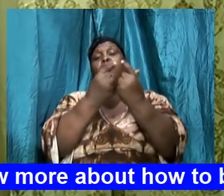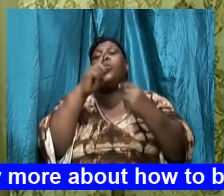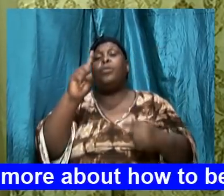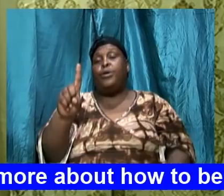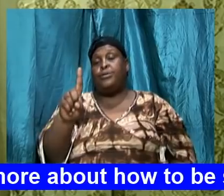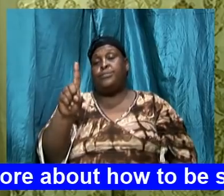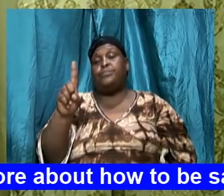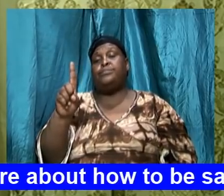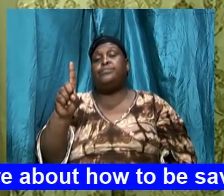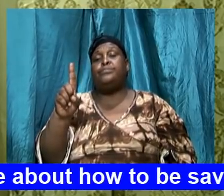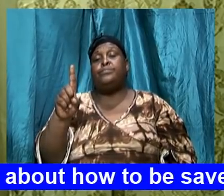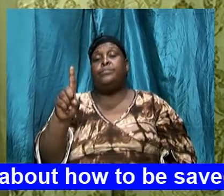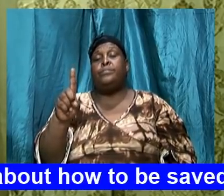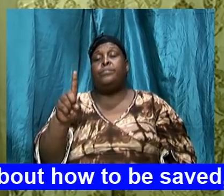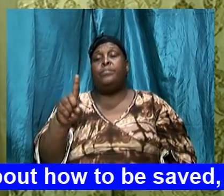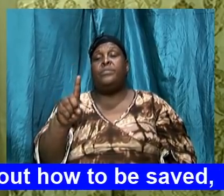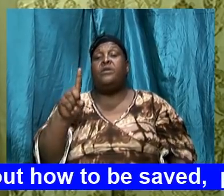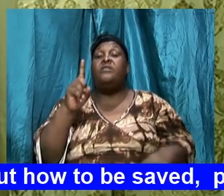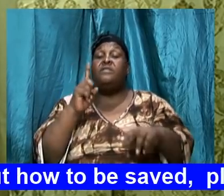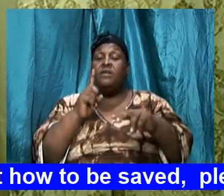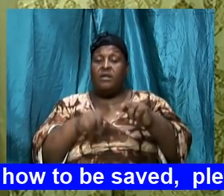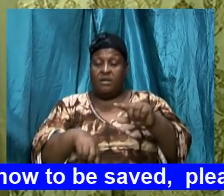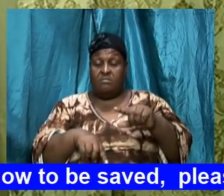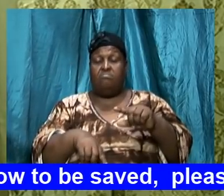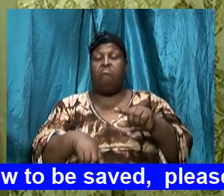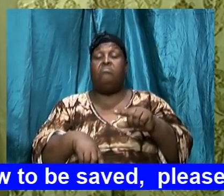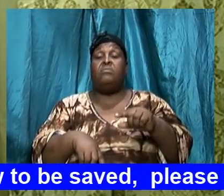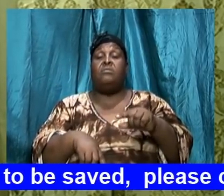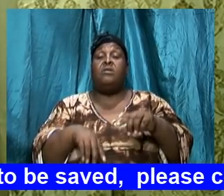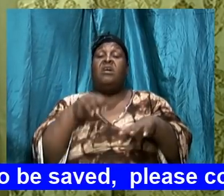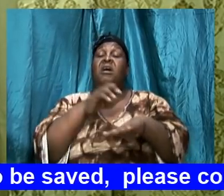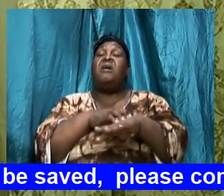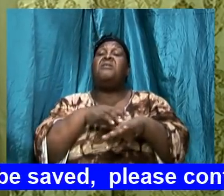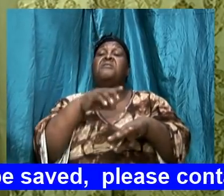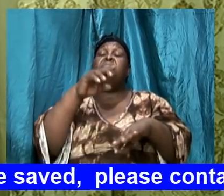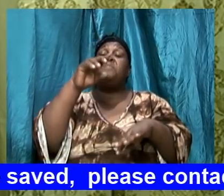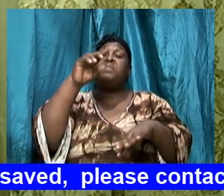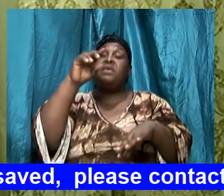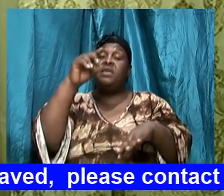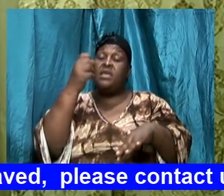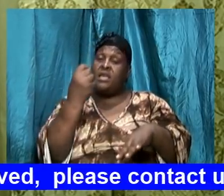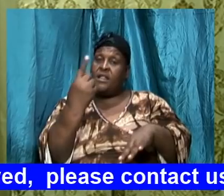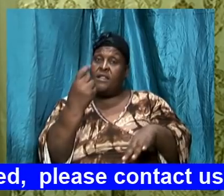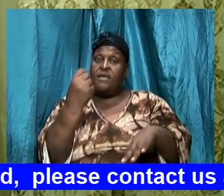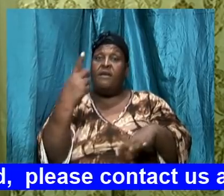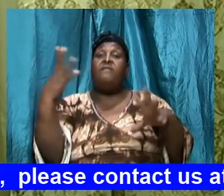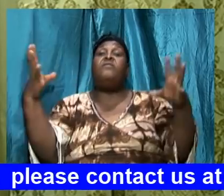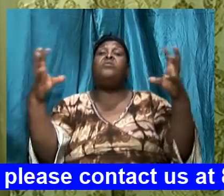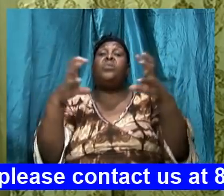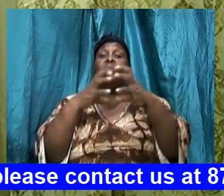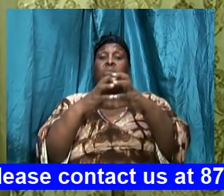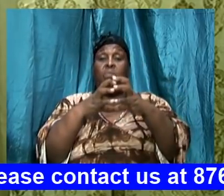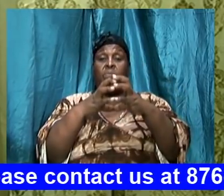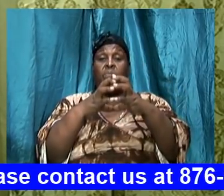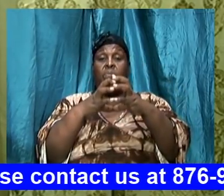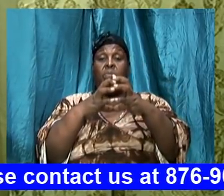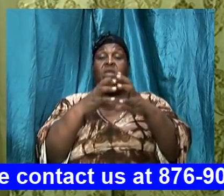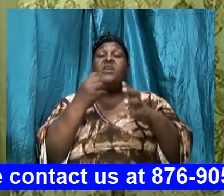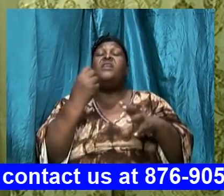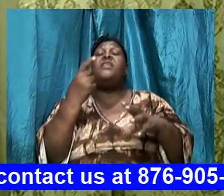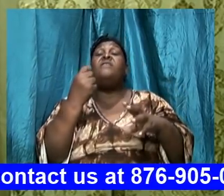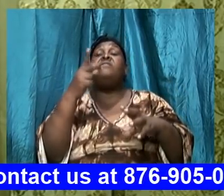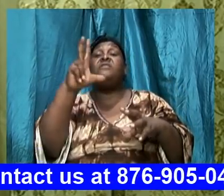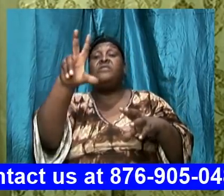then at eleven o'clock eleven thirty